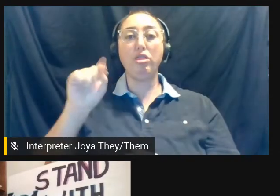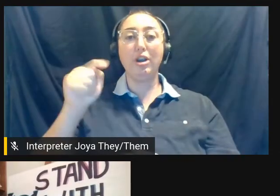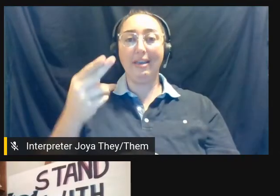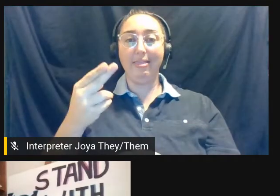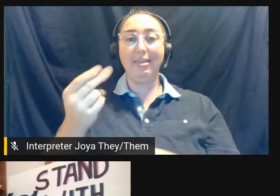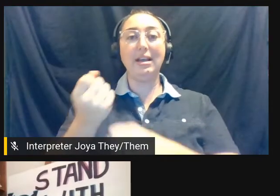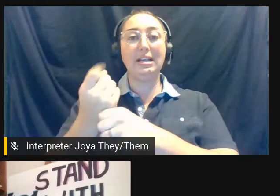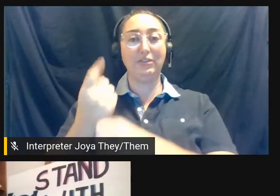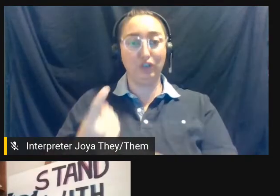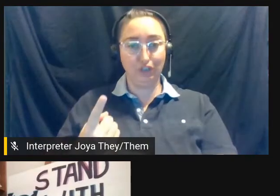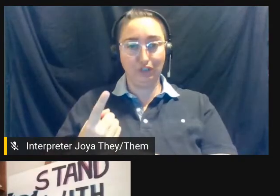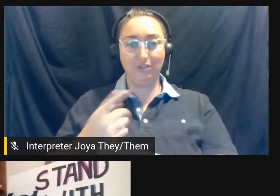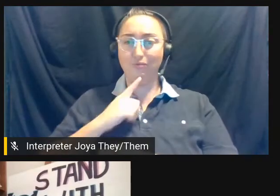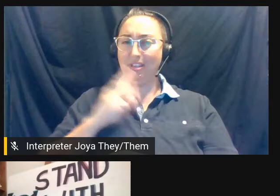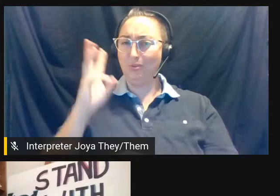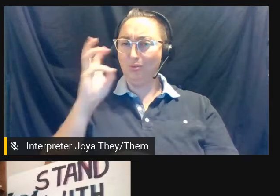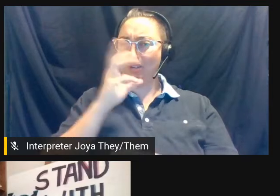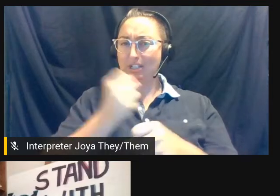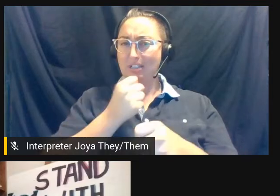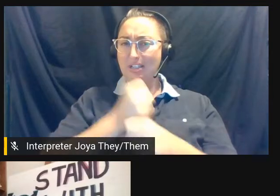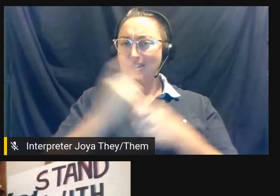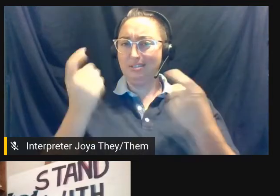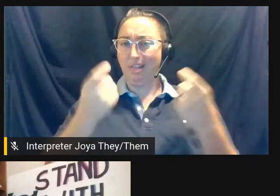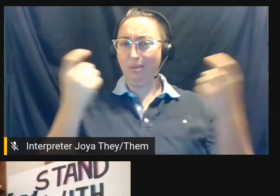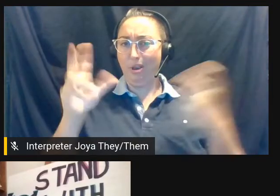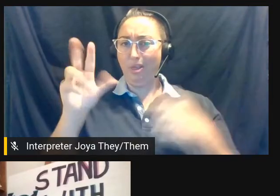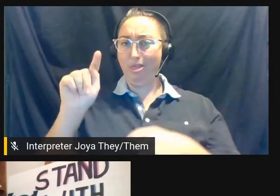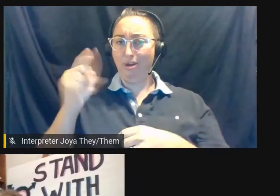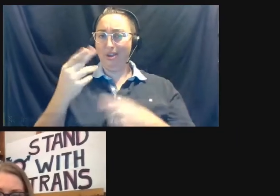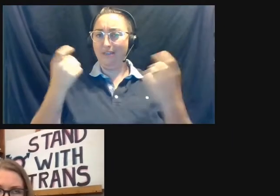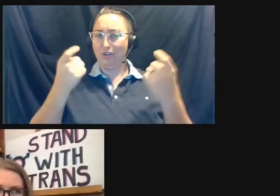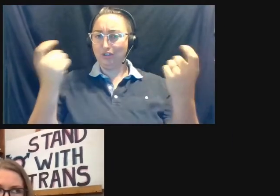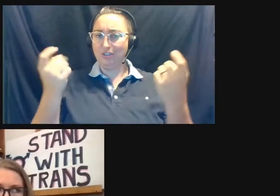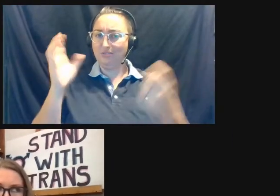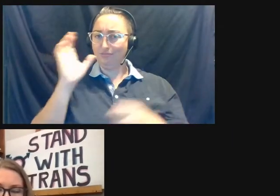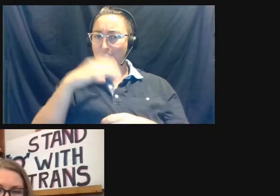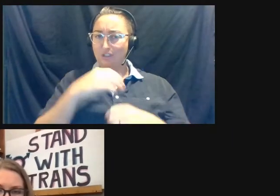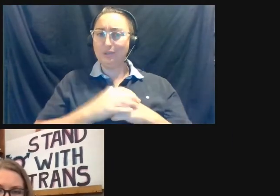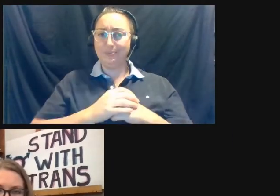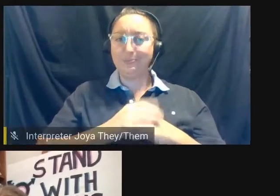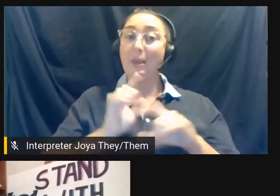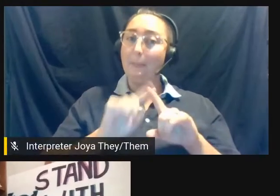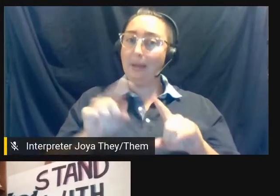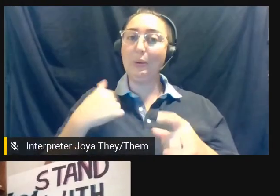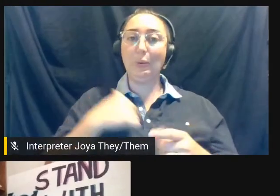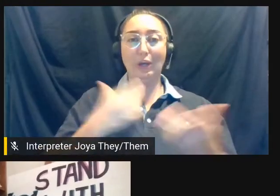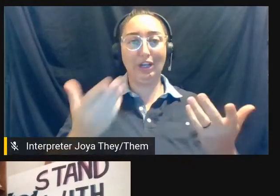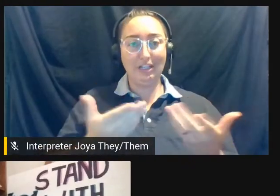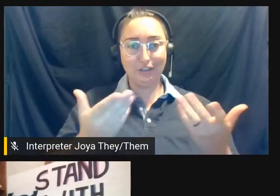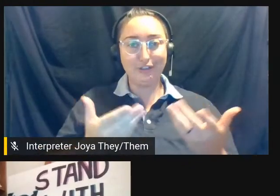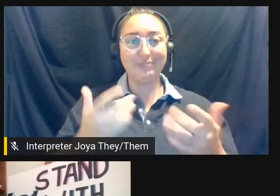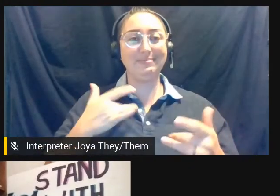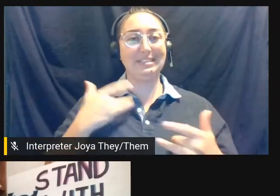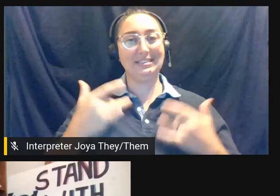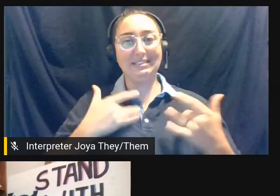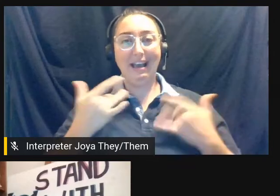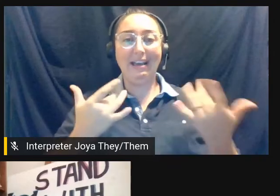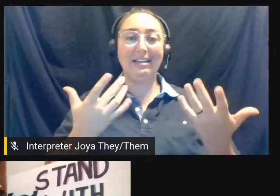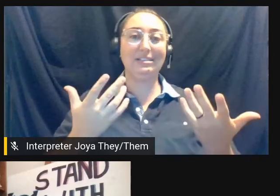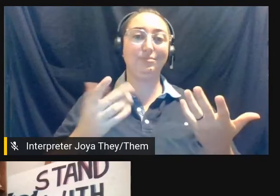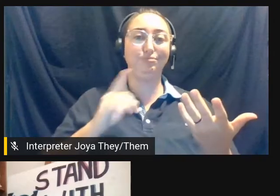year. It's a very weird year to be celebrating an anniversary, but we are excited to look